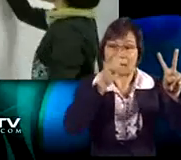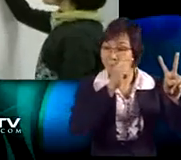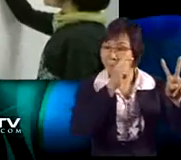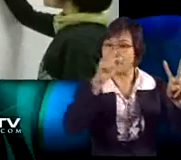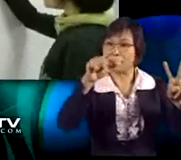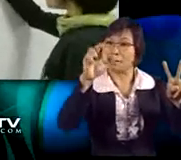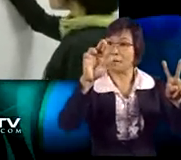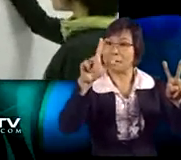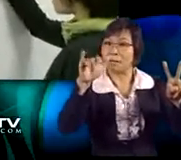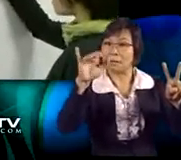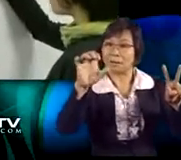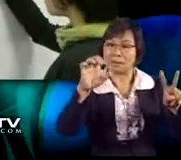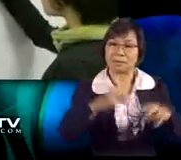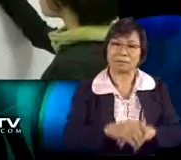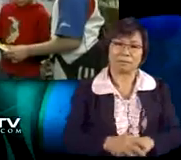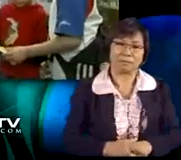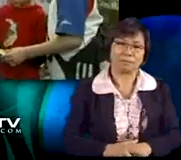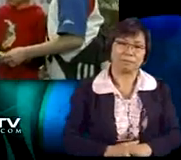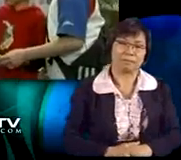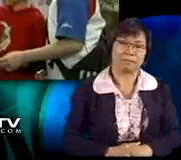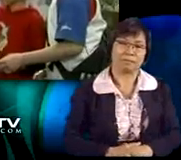Two and a half kilograms of garlic.